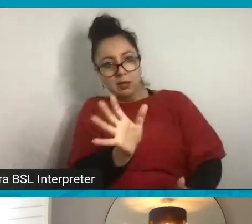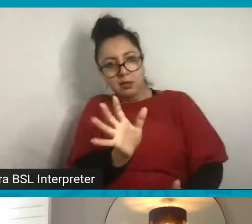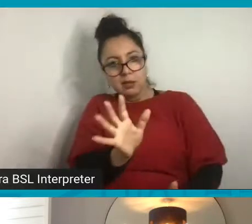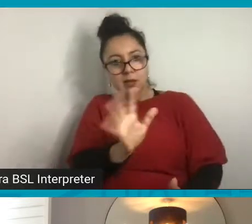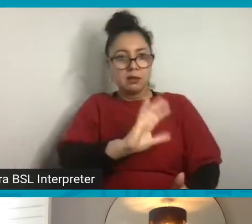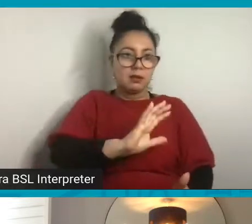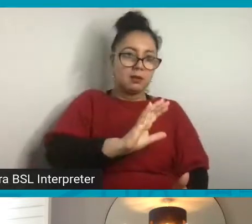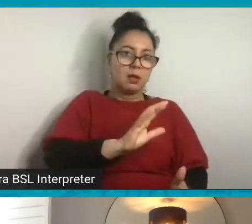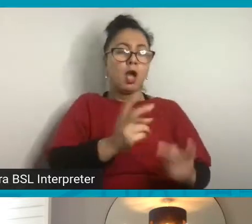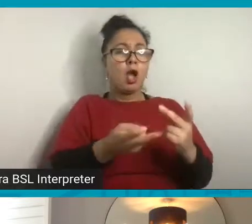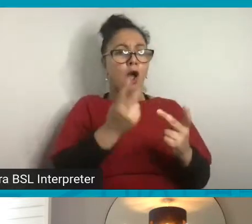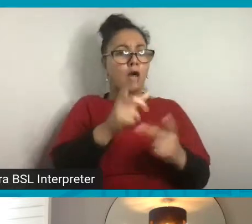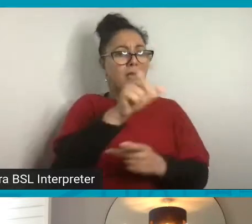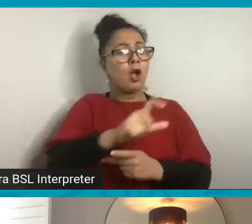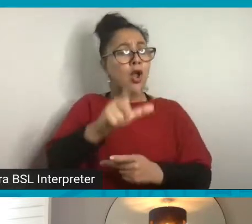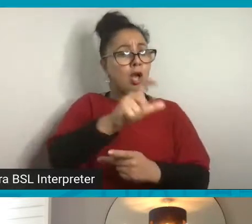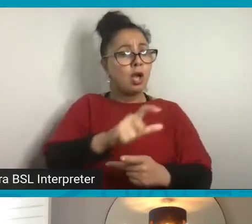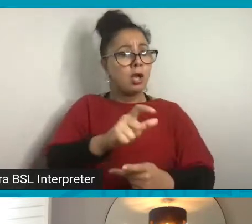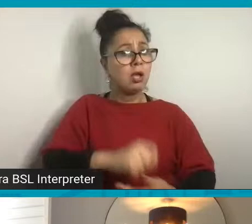another colour.